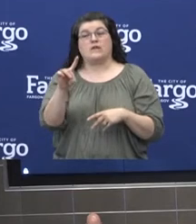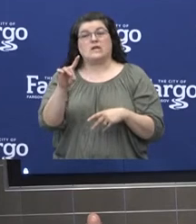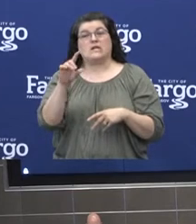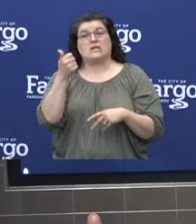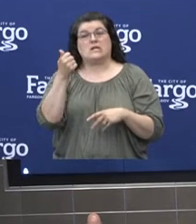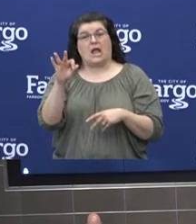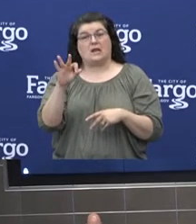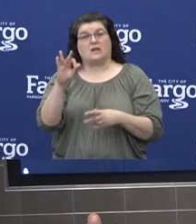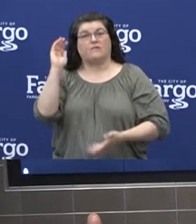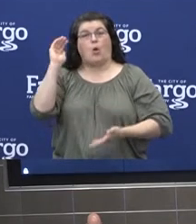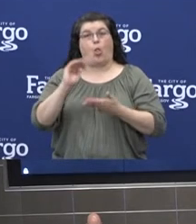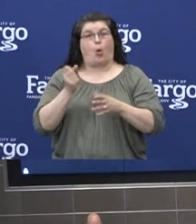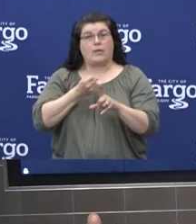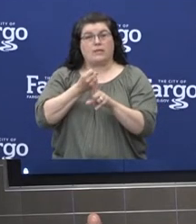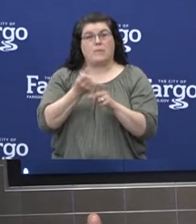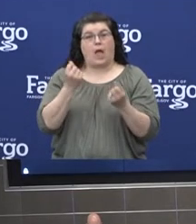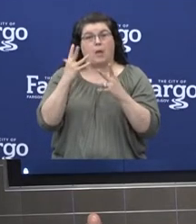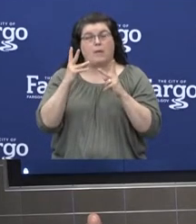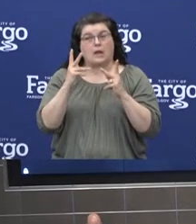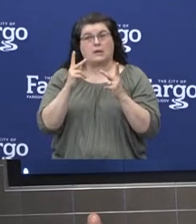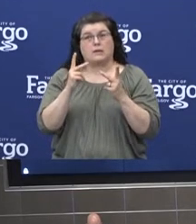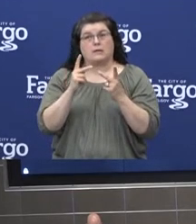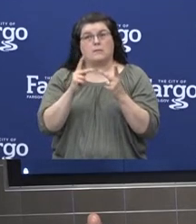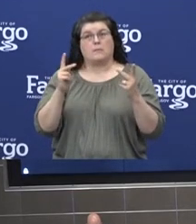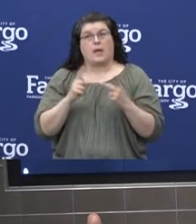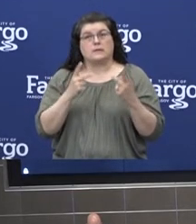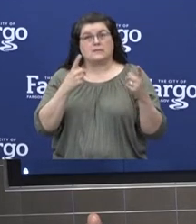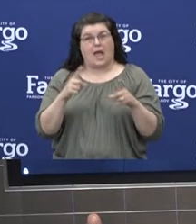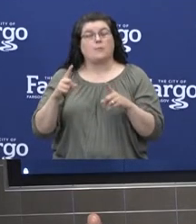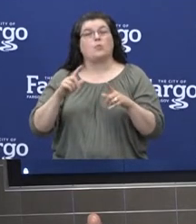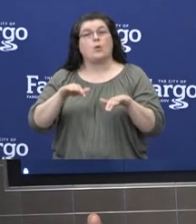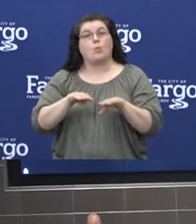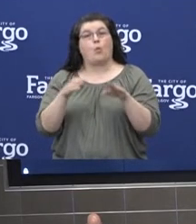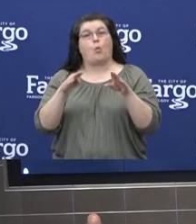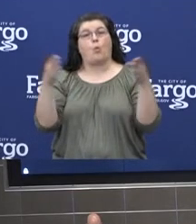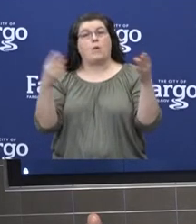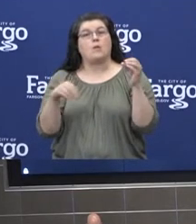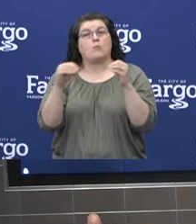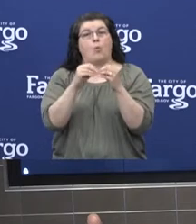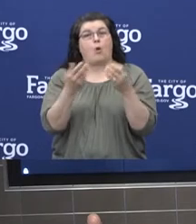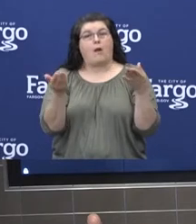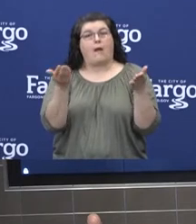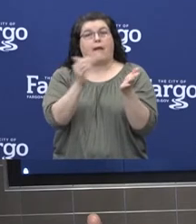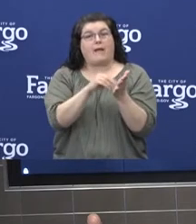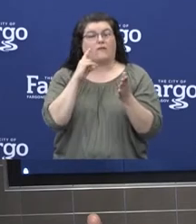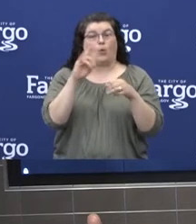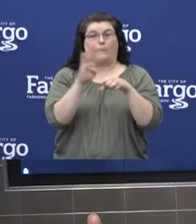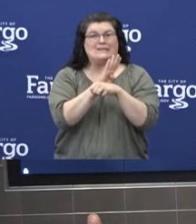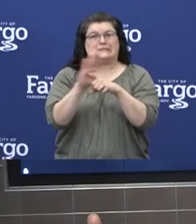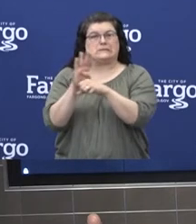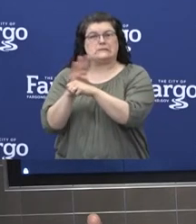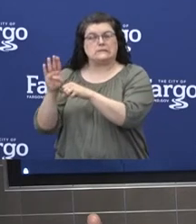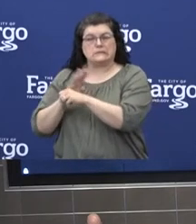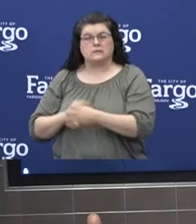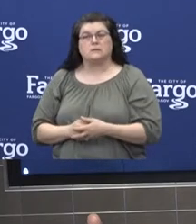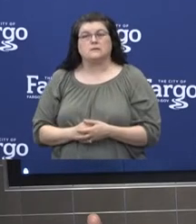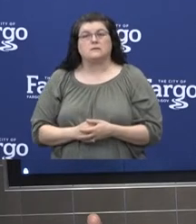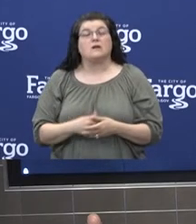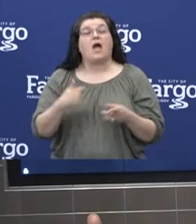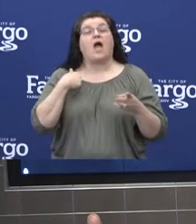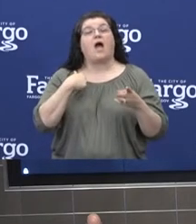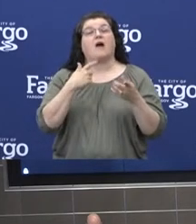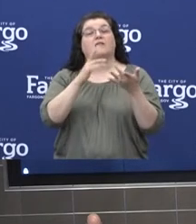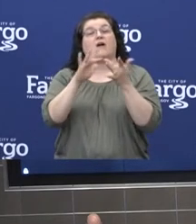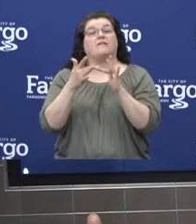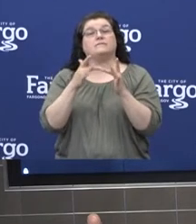lowering the impact in their workplace when they're reintegrating employees into the business settings. It's available online